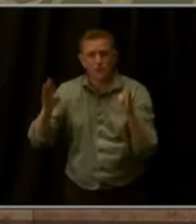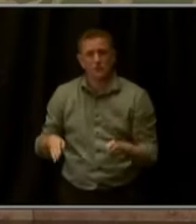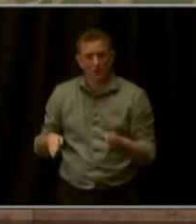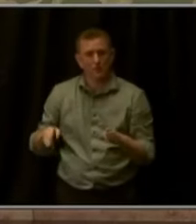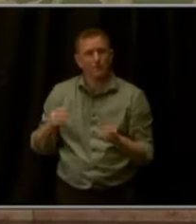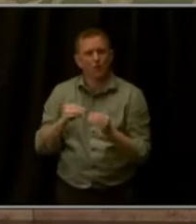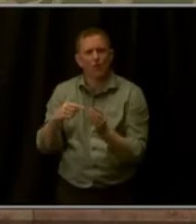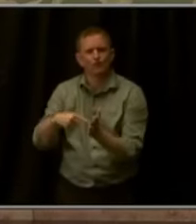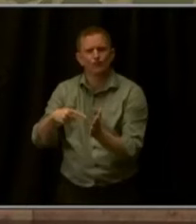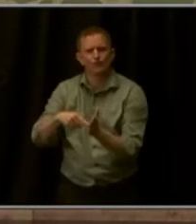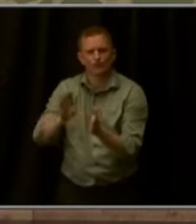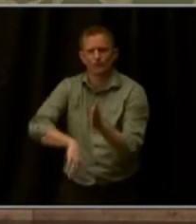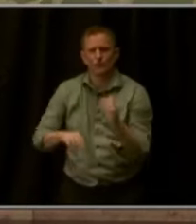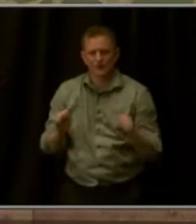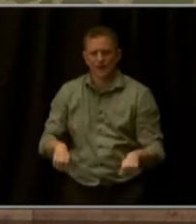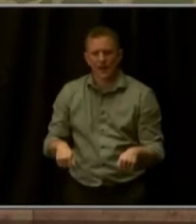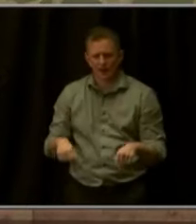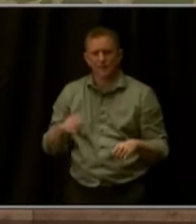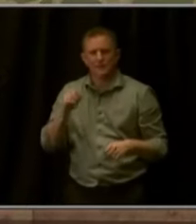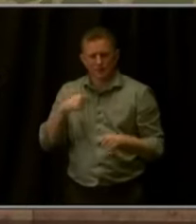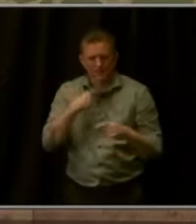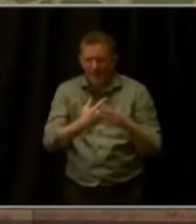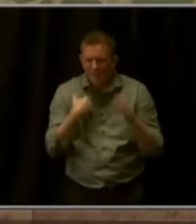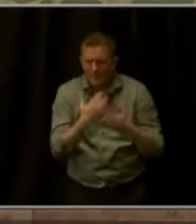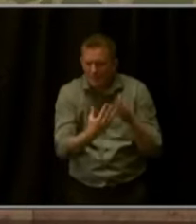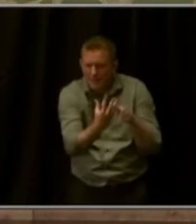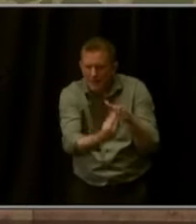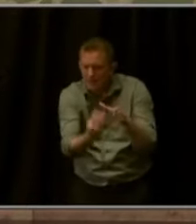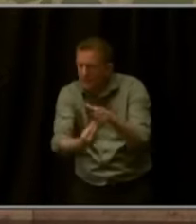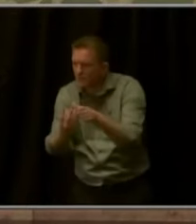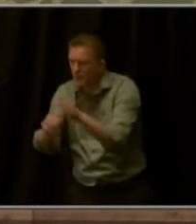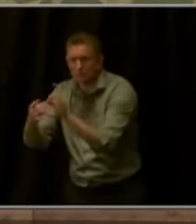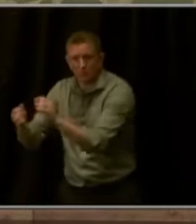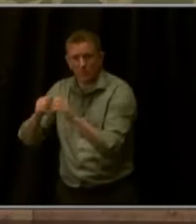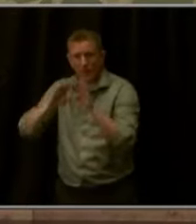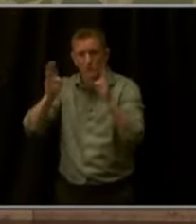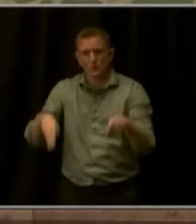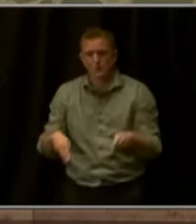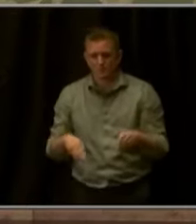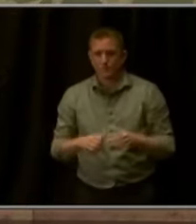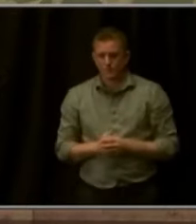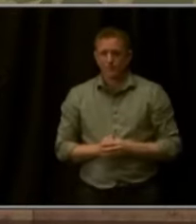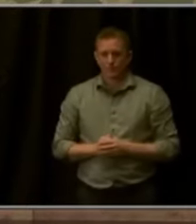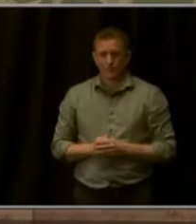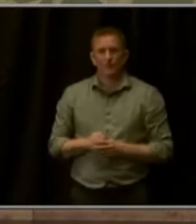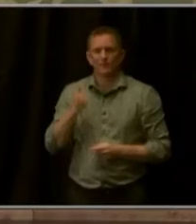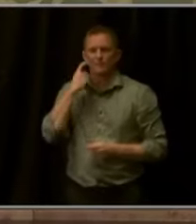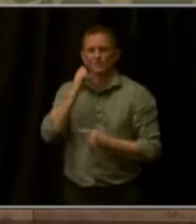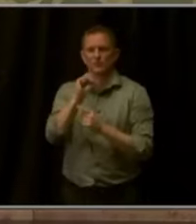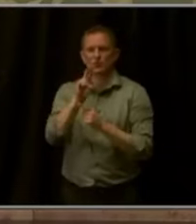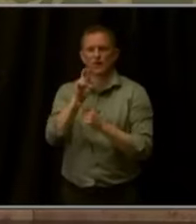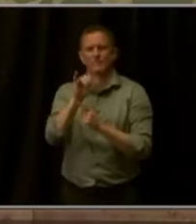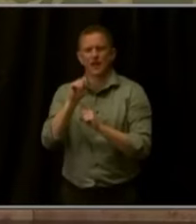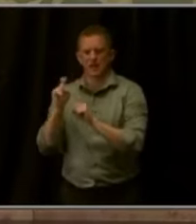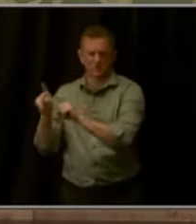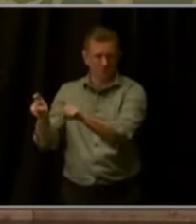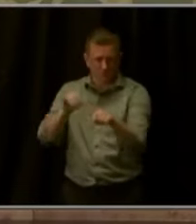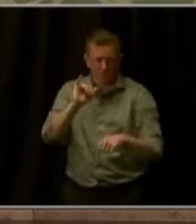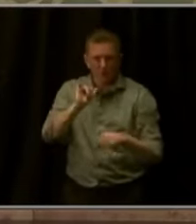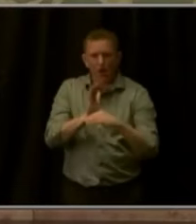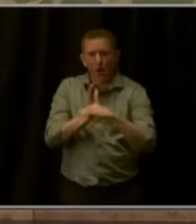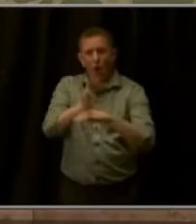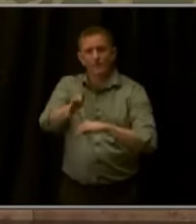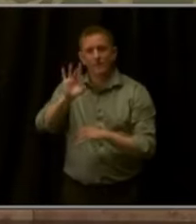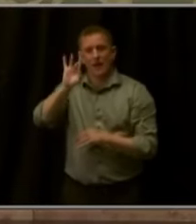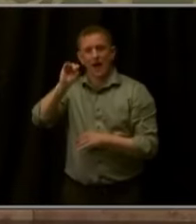in our communities near job centers. According to a recent survey, more than 80 percent of Coloradans are supportive of allowing